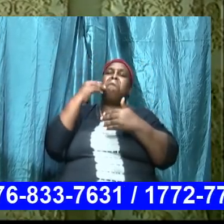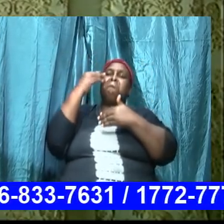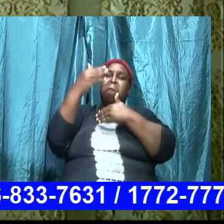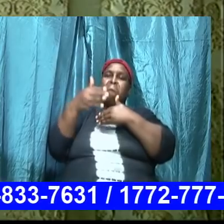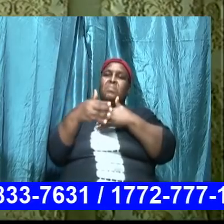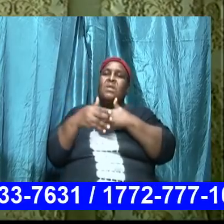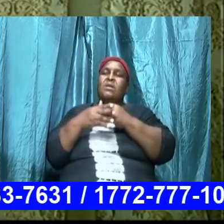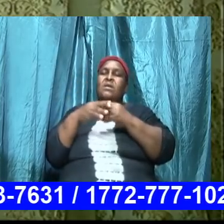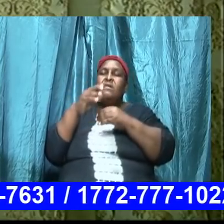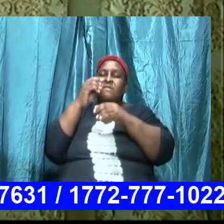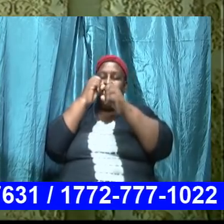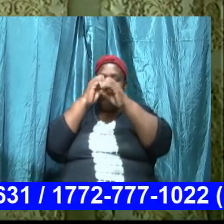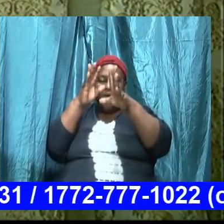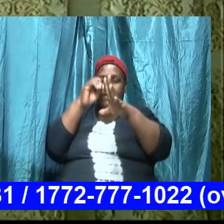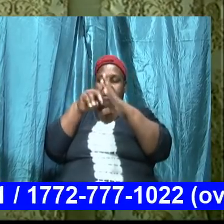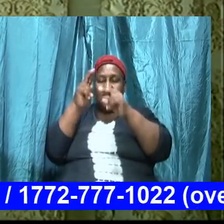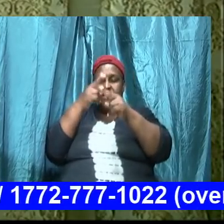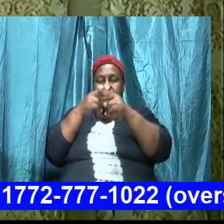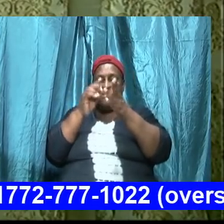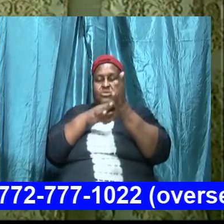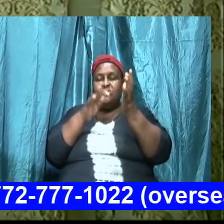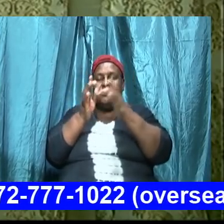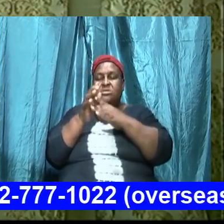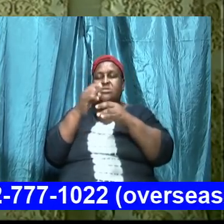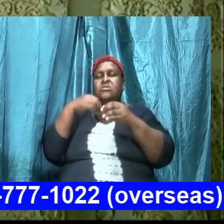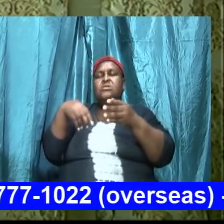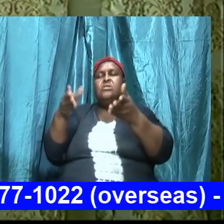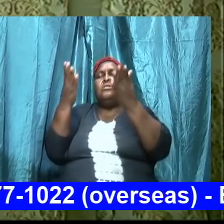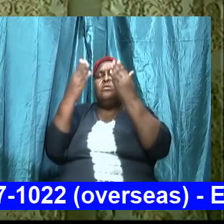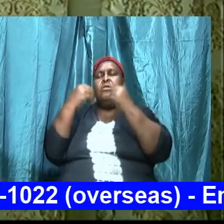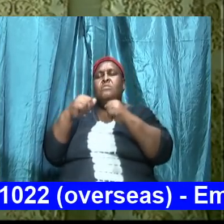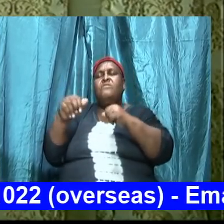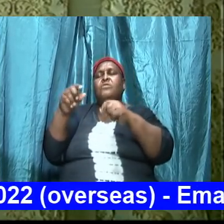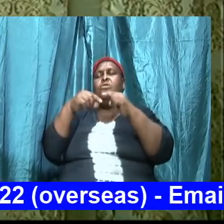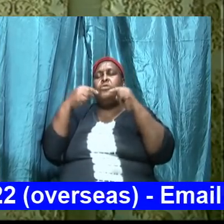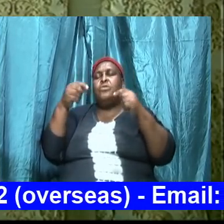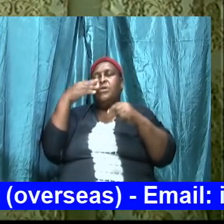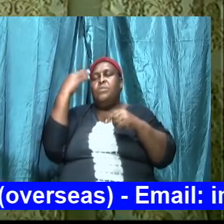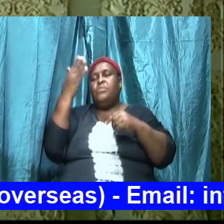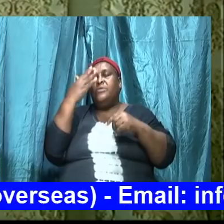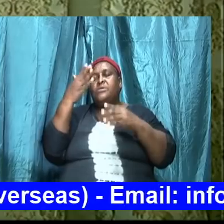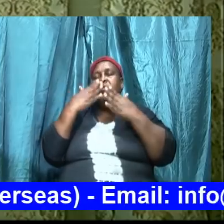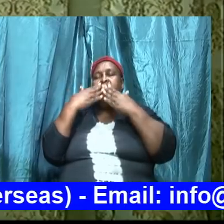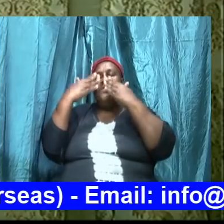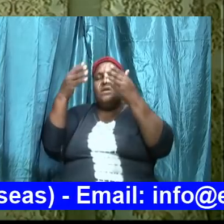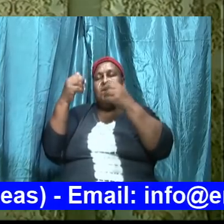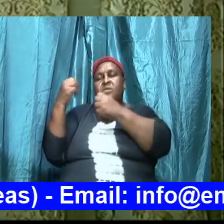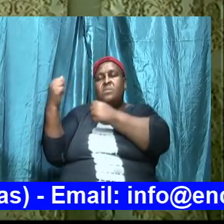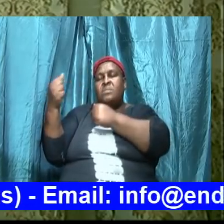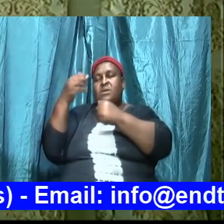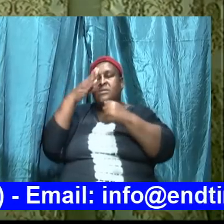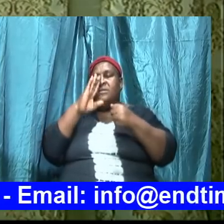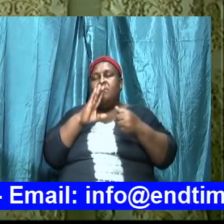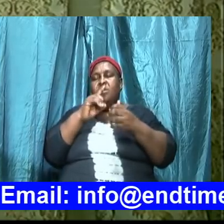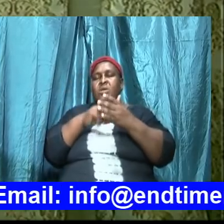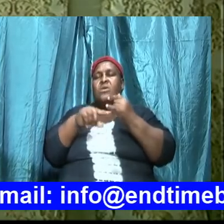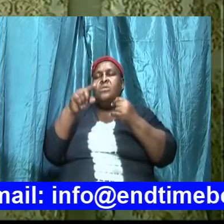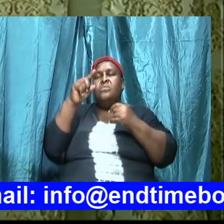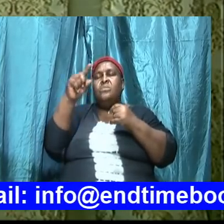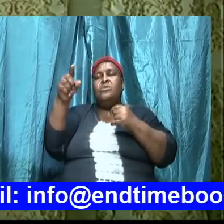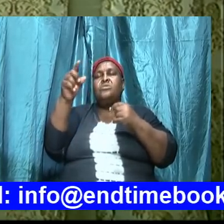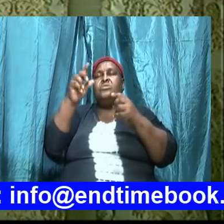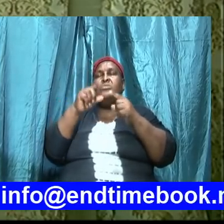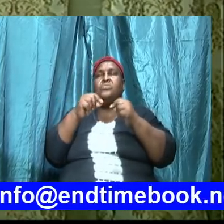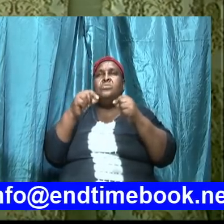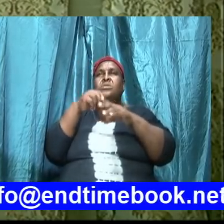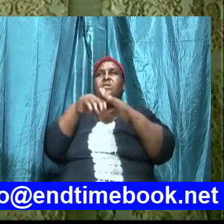our heads father in the name of Jesus we come before your great presence again thank you mighty God for what you have been doing in the lives